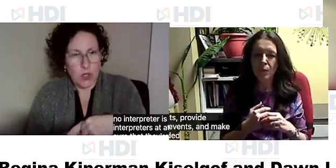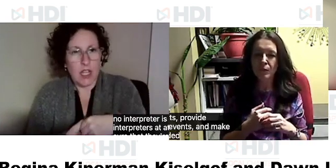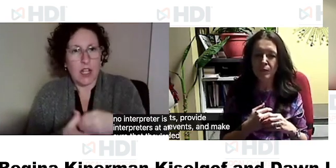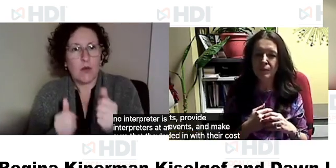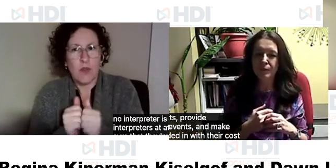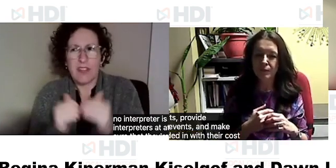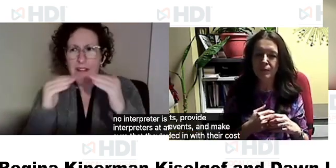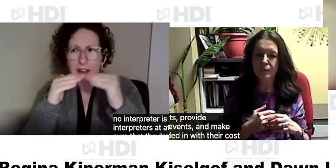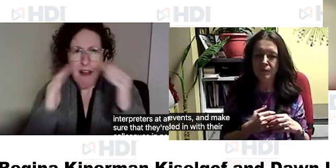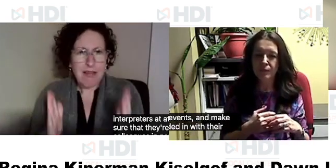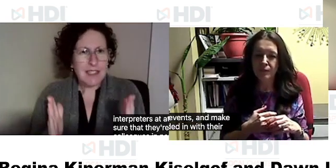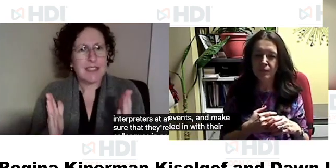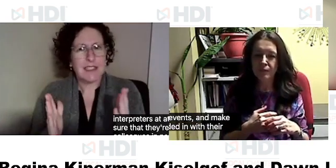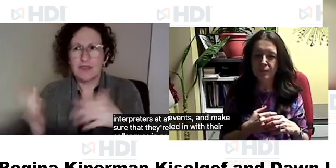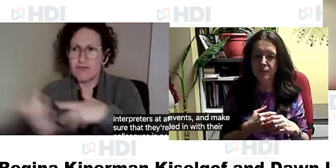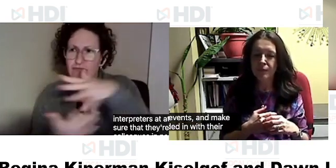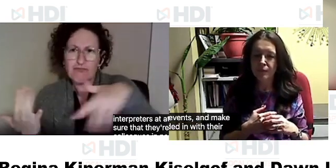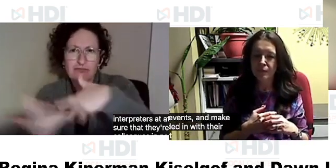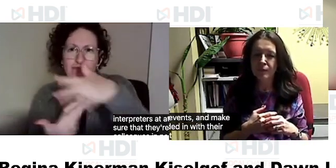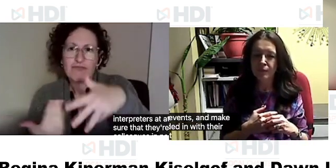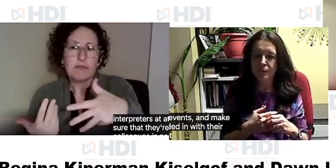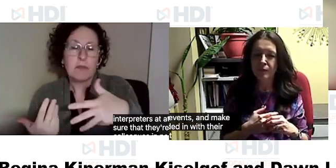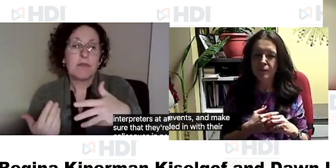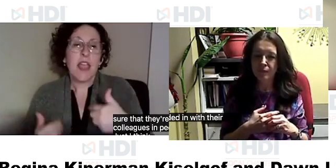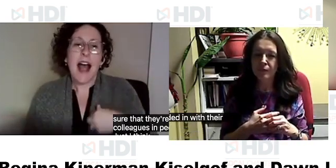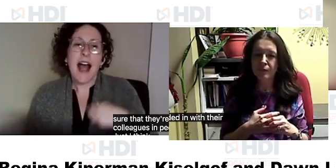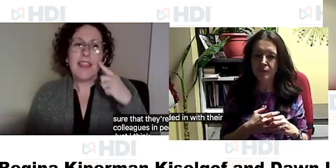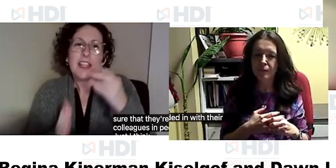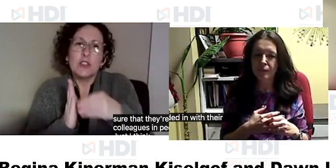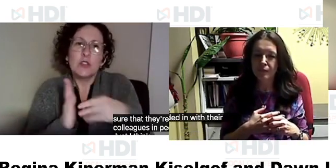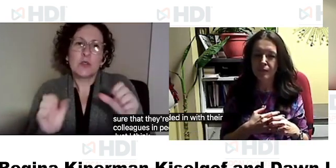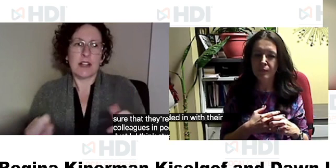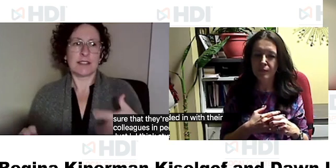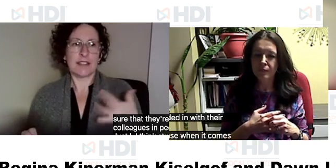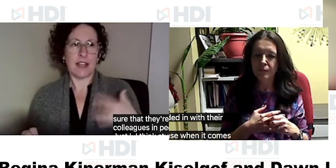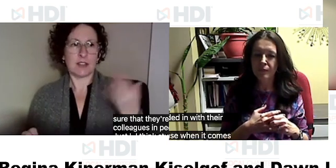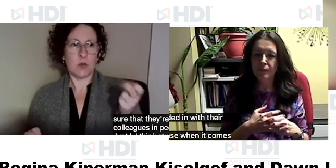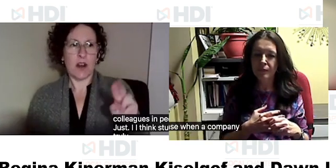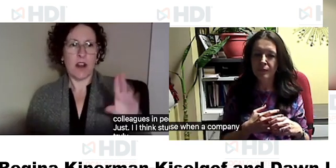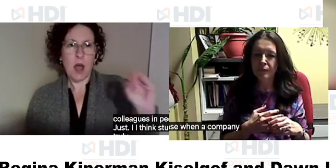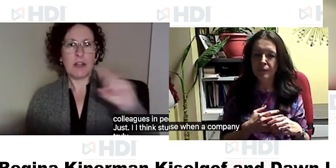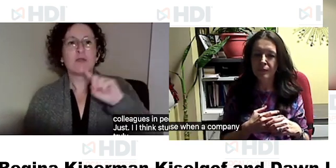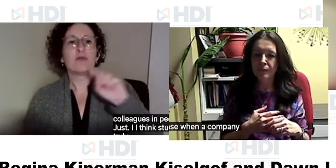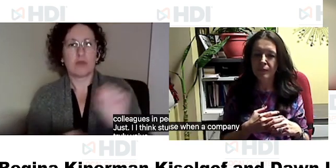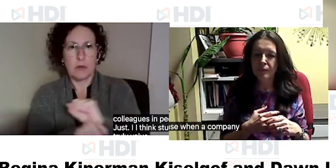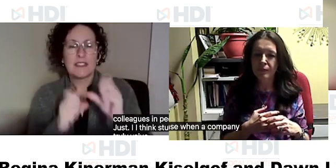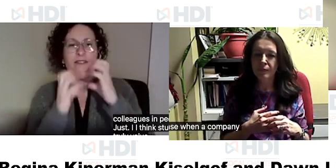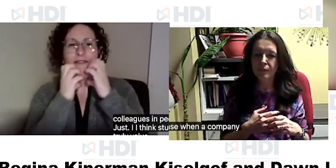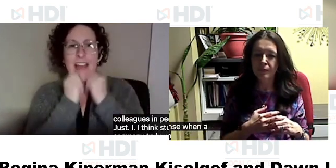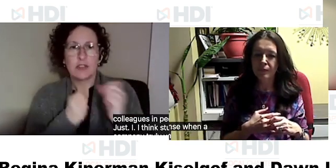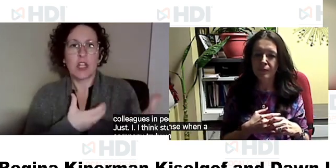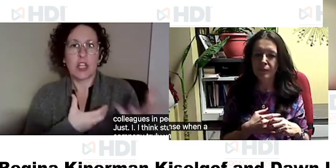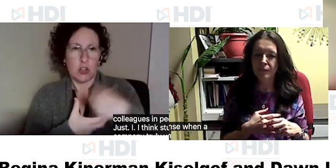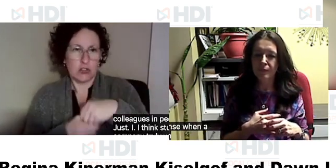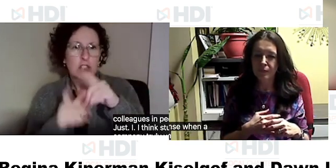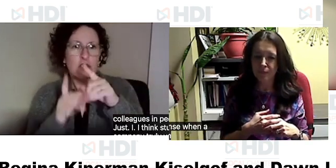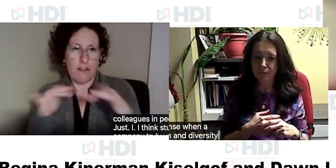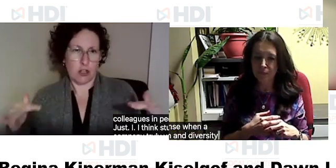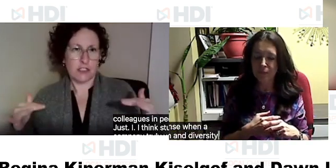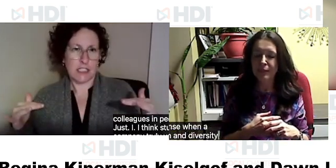colleagues and peers as well just i i think students can sense when a company truly values inclusion and diversity